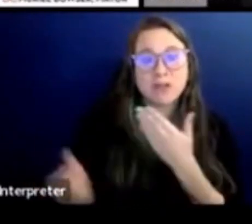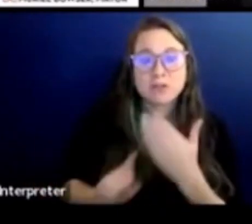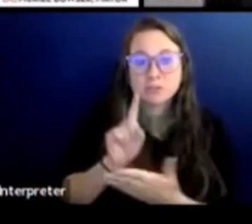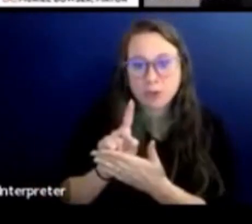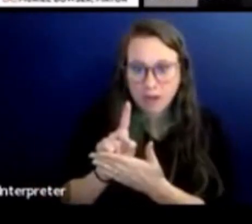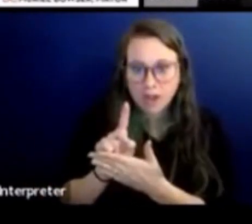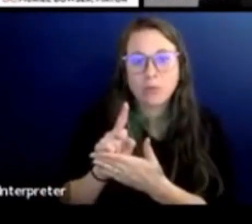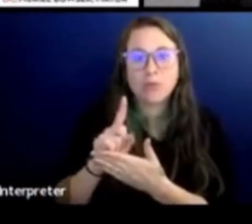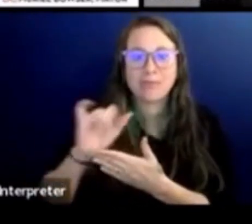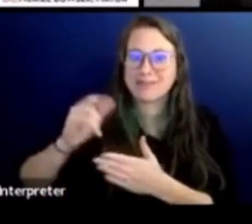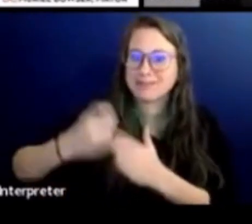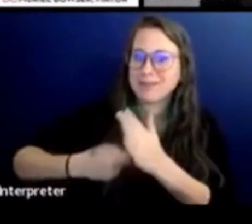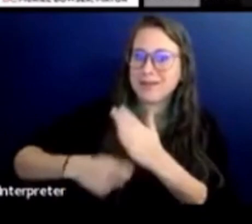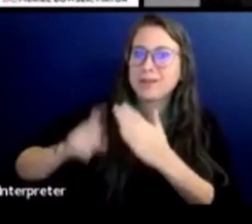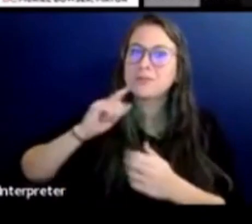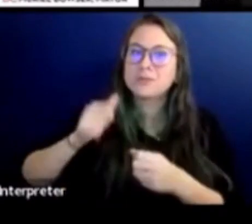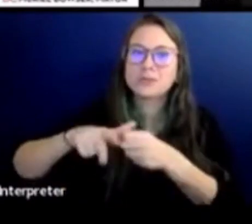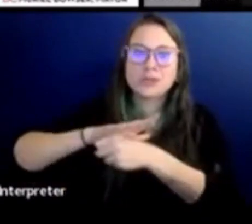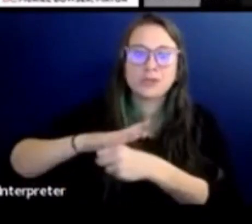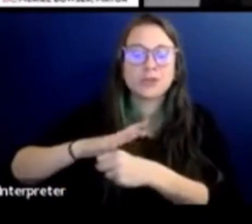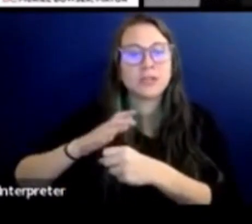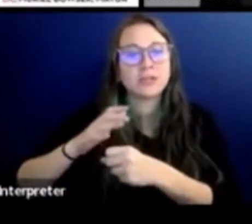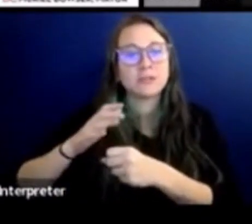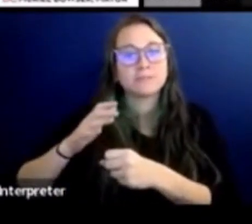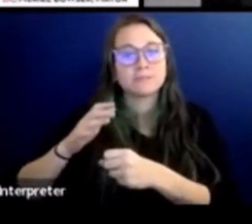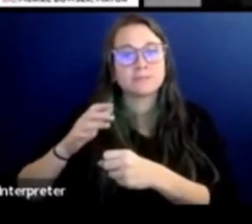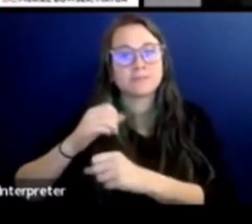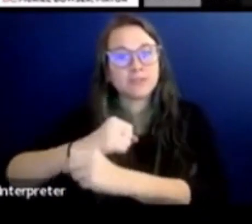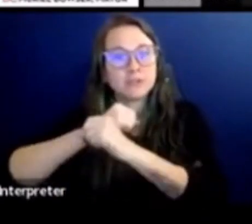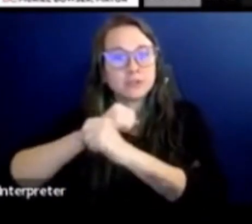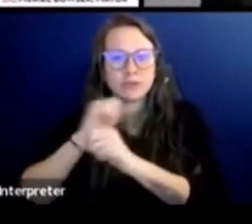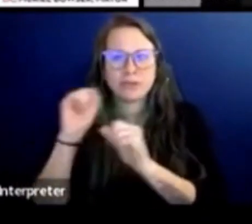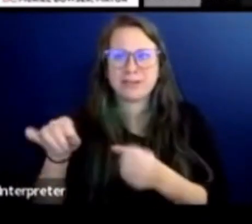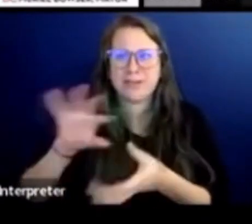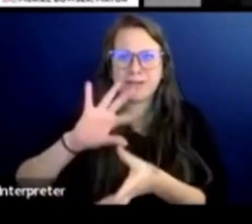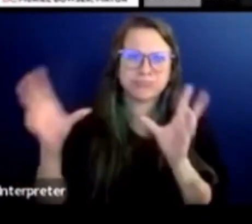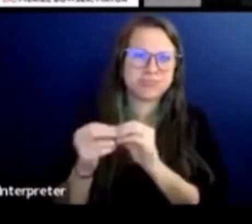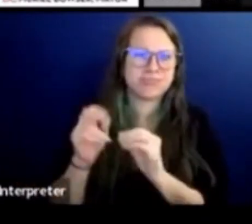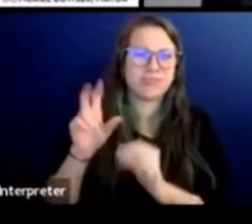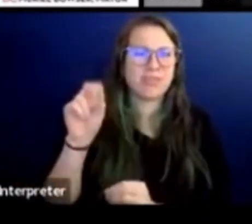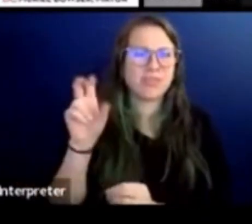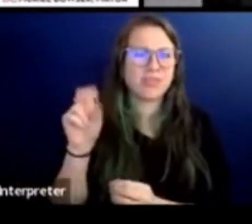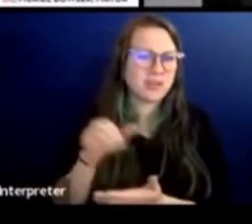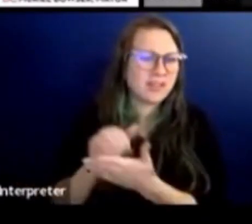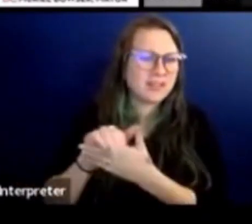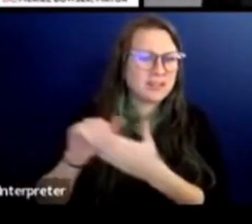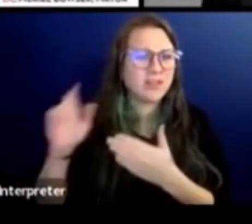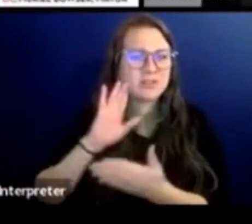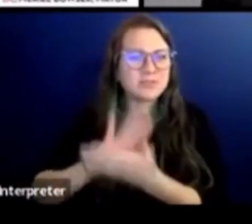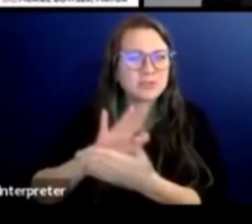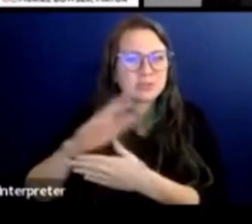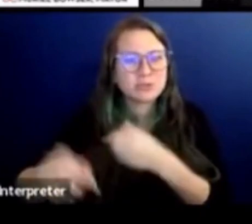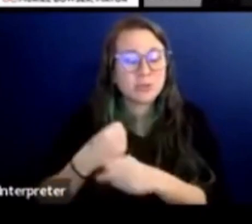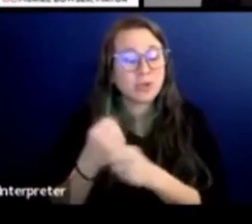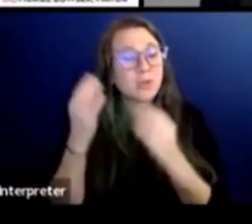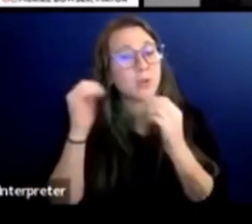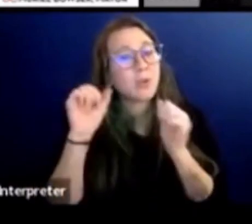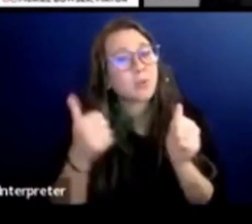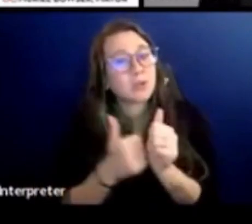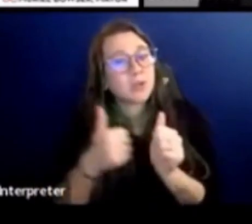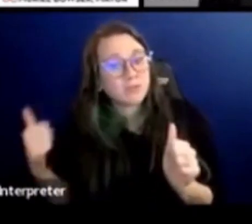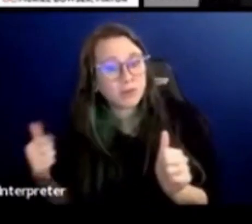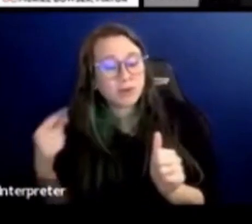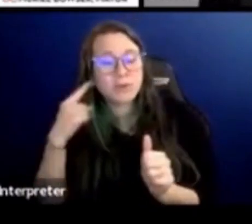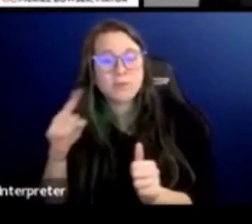cost for security coverage could easily amount to over $30,000 a school year. We hope this can be avoided for the sake of students and the school